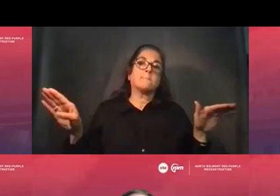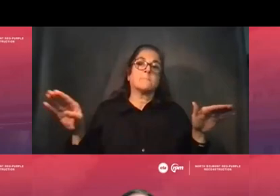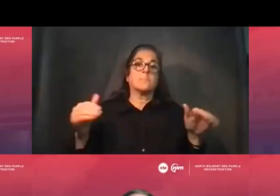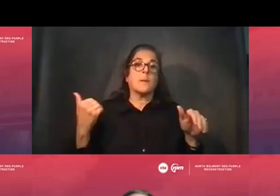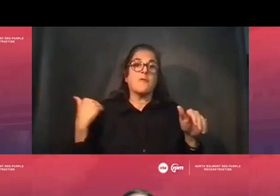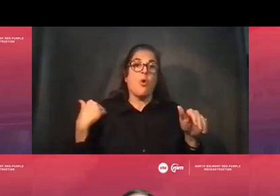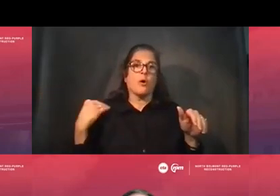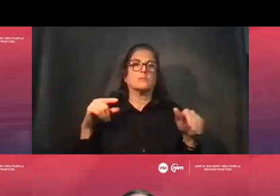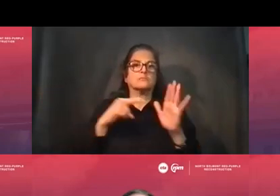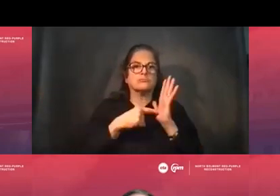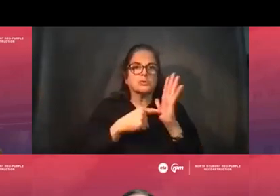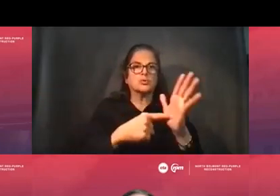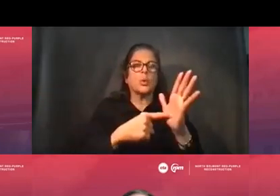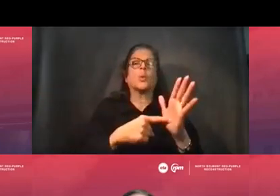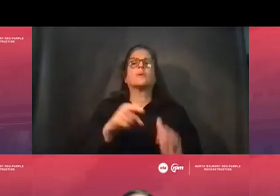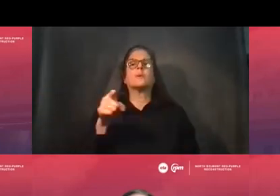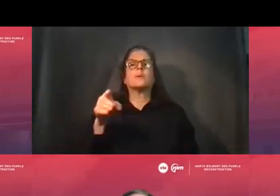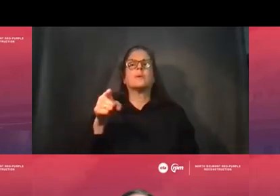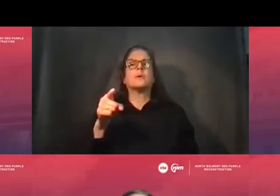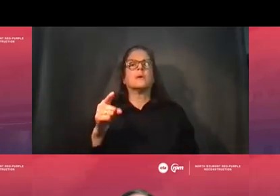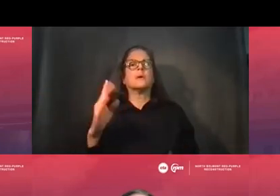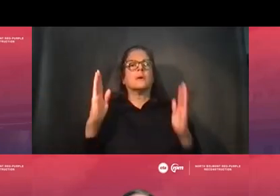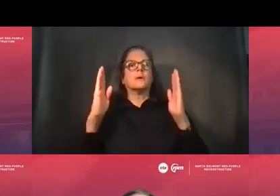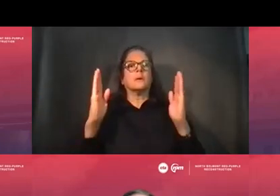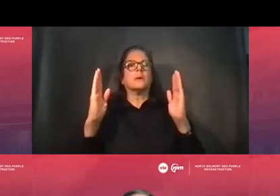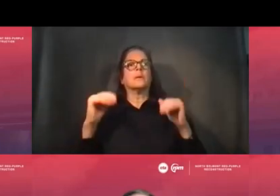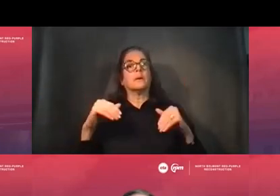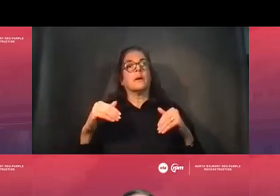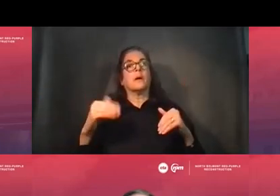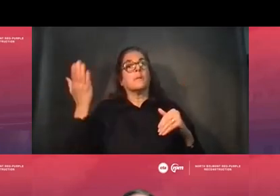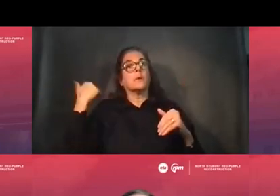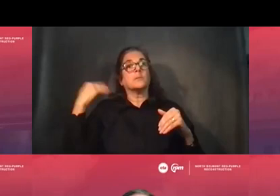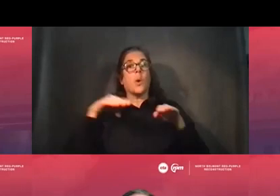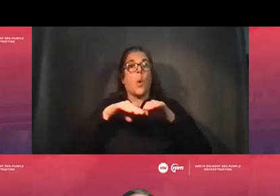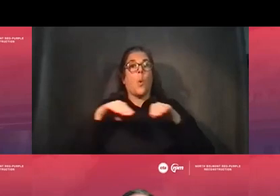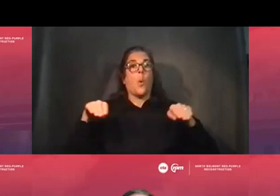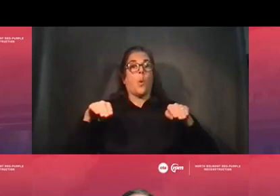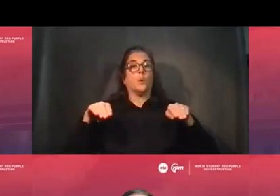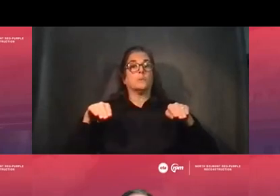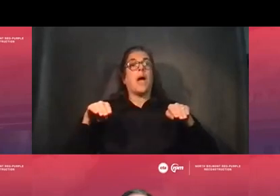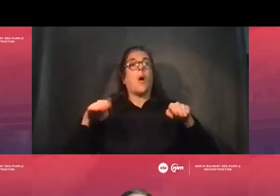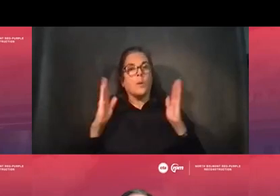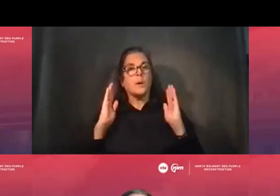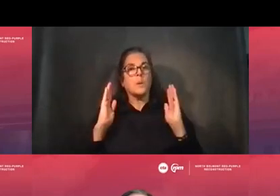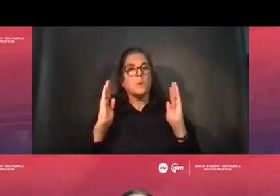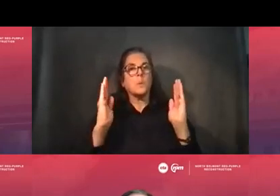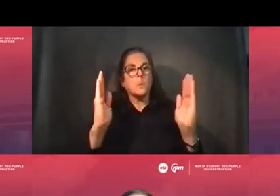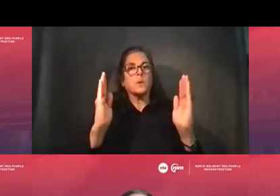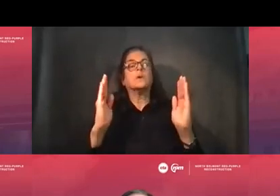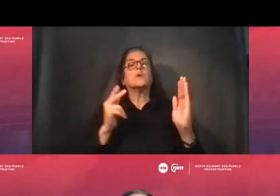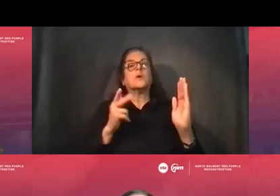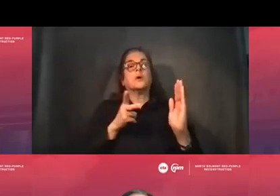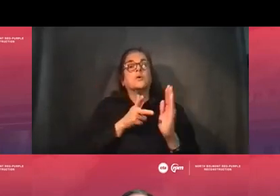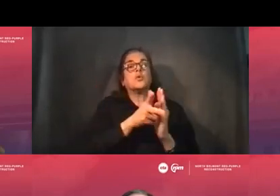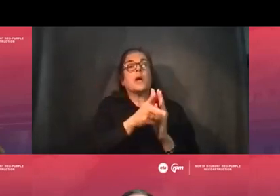structure with the closed deck, replacing the older open deck steel structure, that the noise will be less,